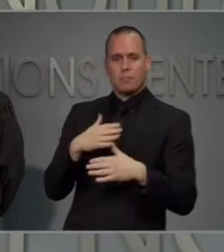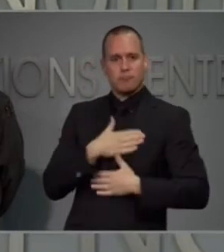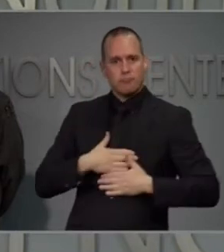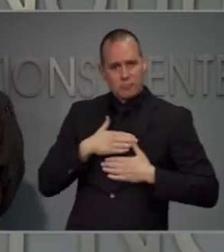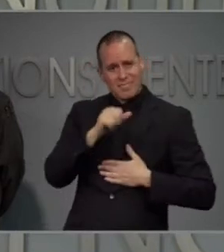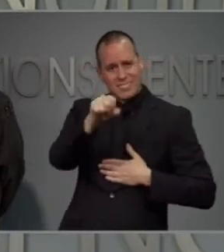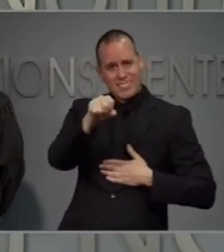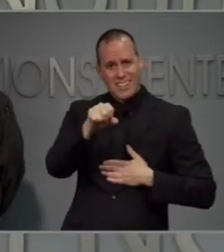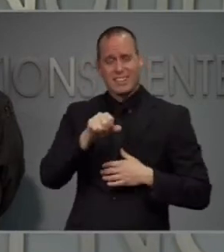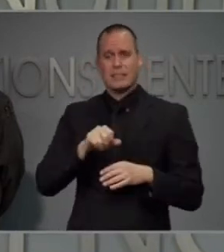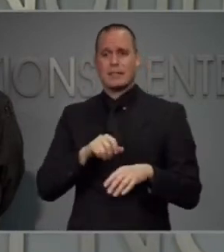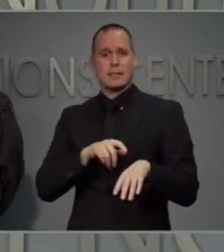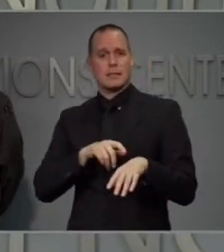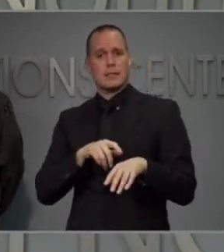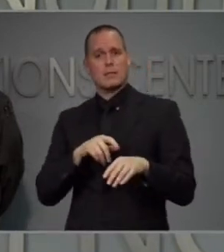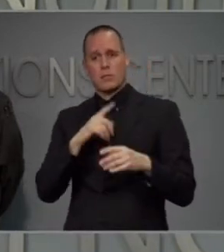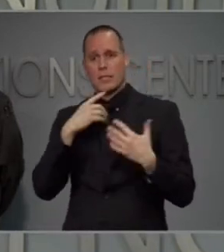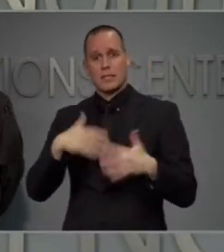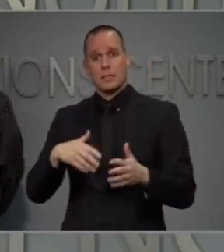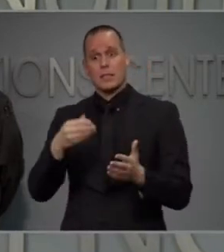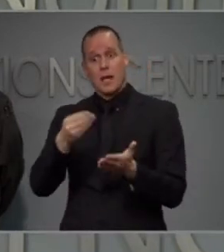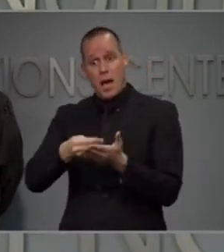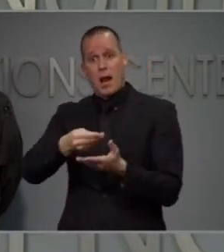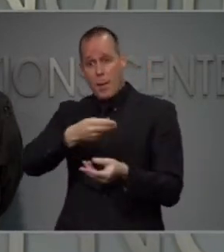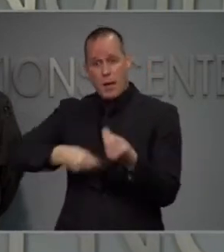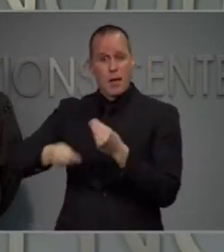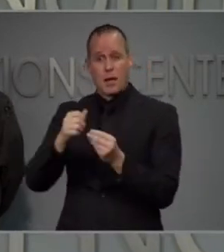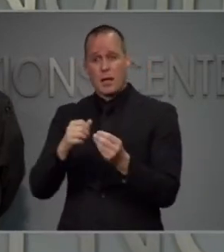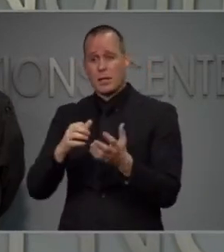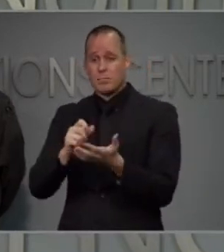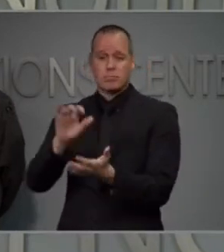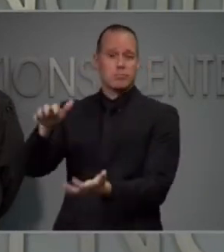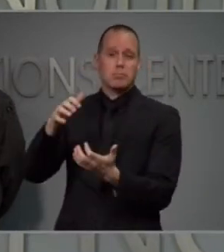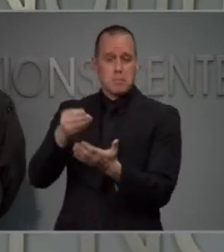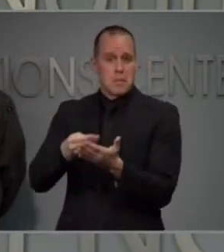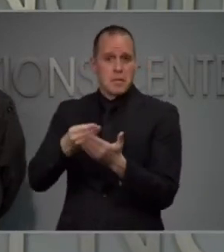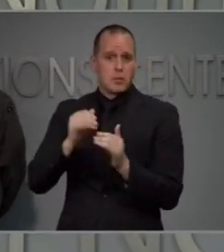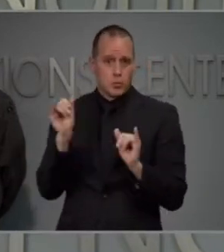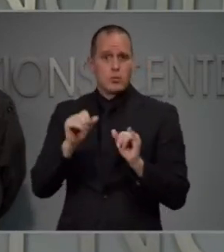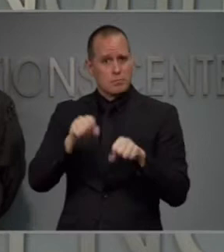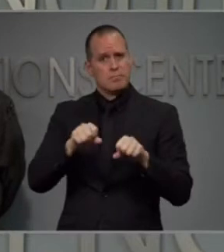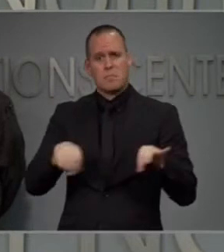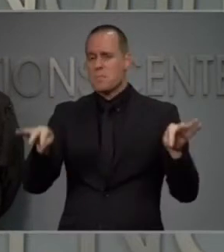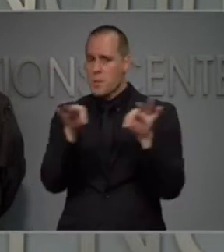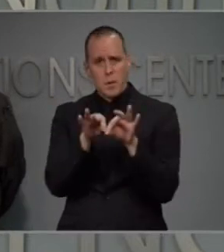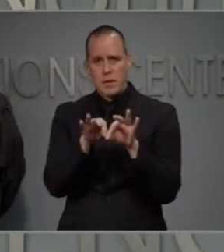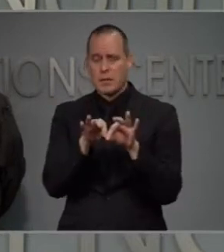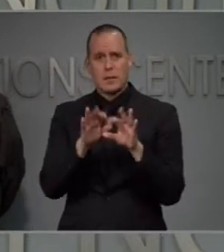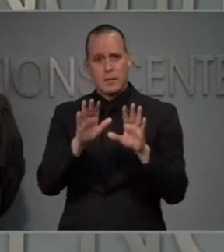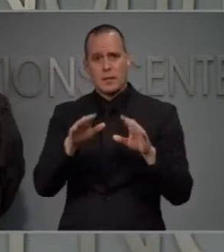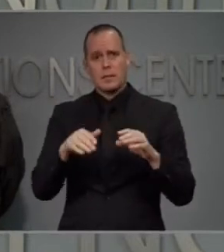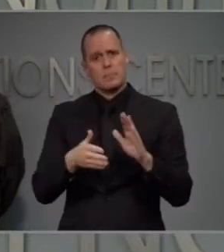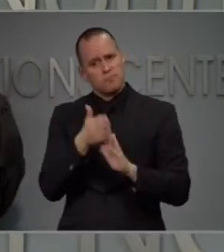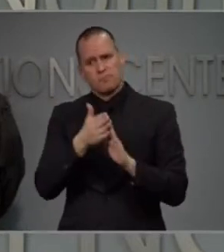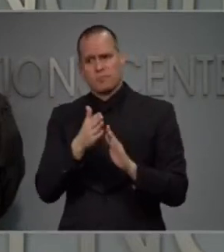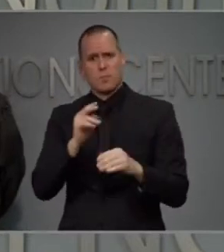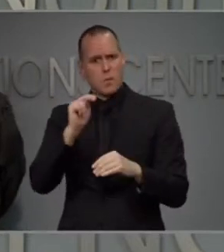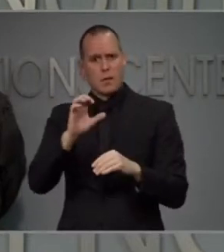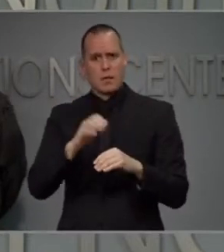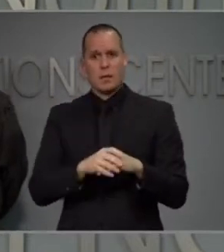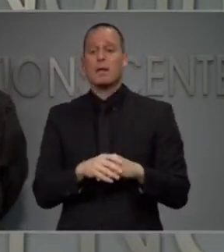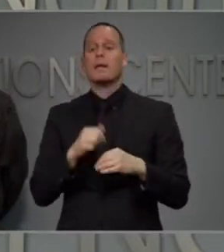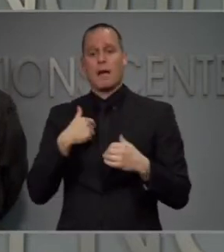is an amazing economic engine for our state. I've been in contact with